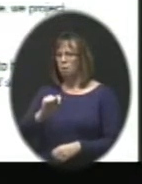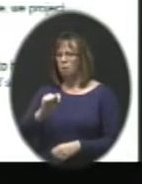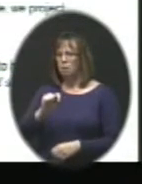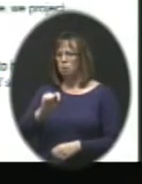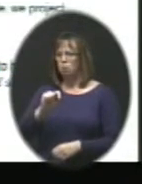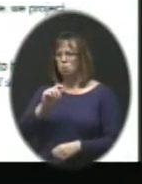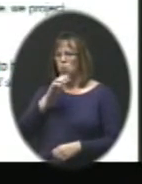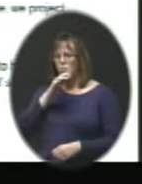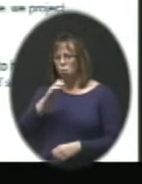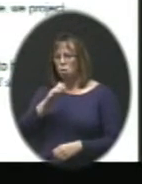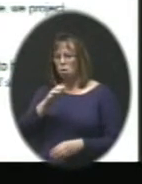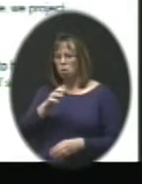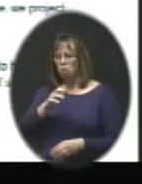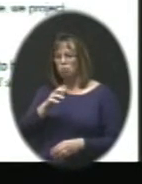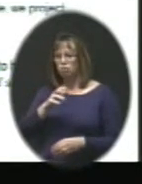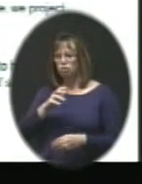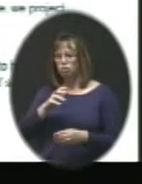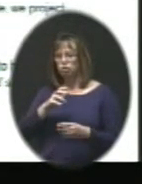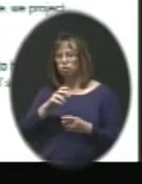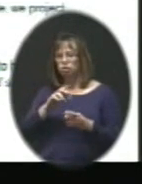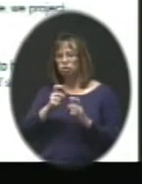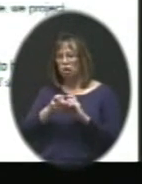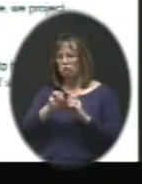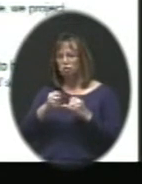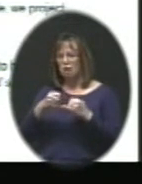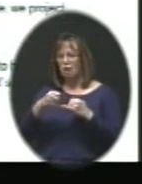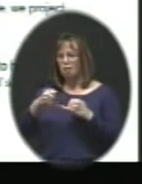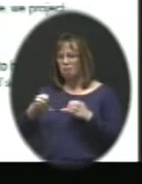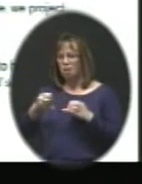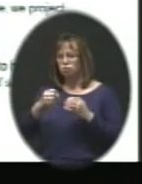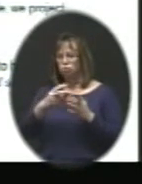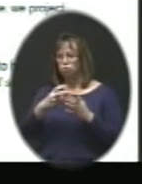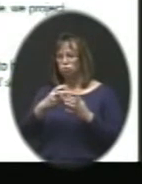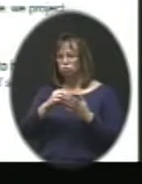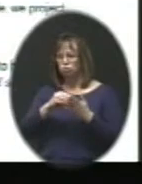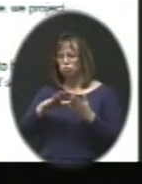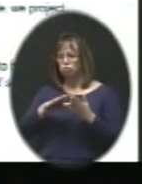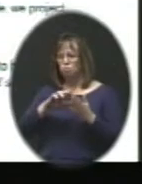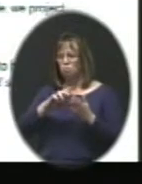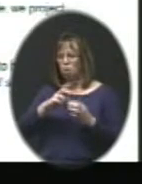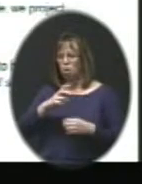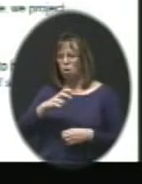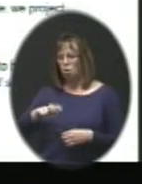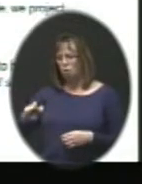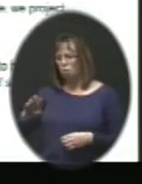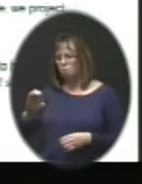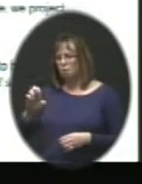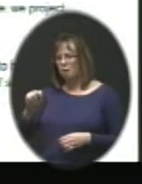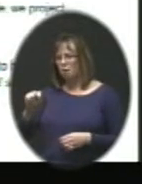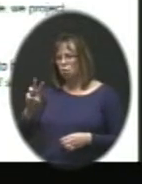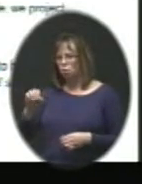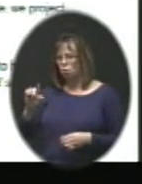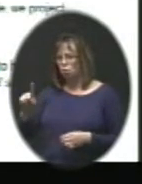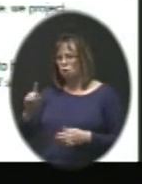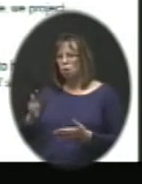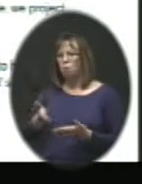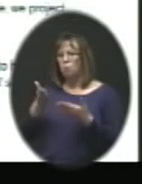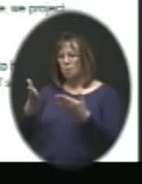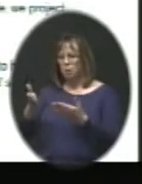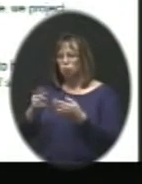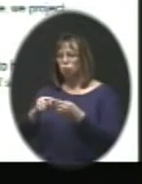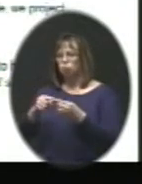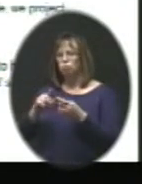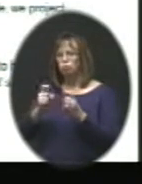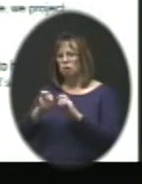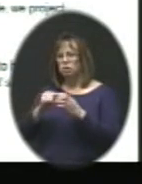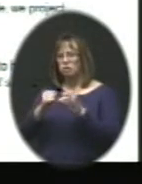would cosmetically move that boundary line so that those students would all attend Bentwood. So our recommendation is to redraw